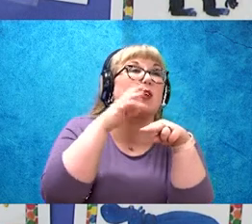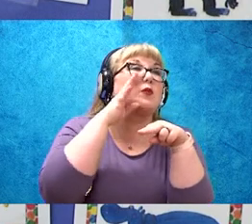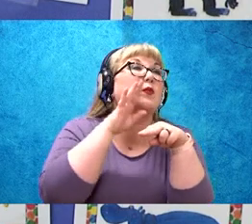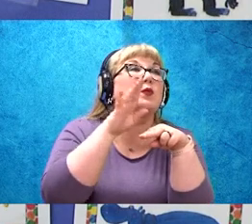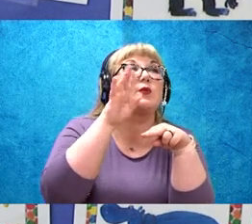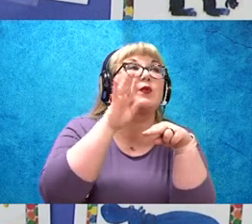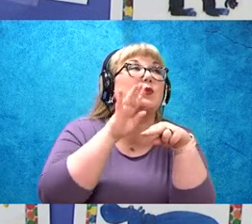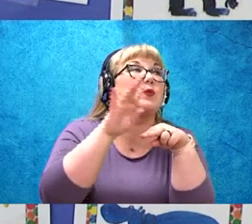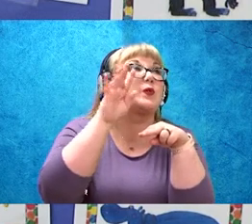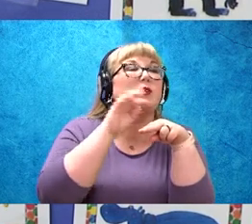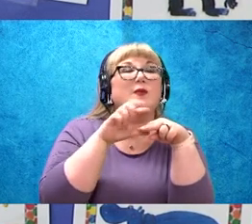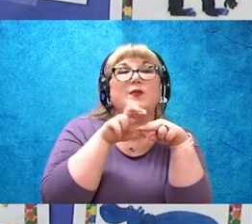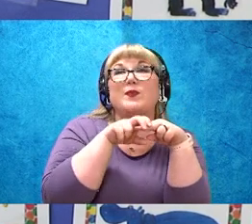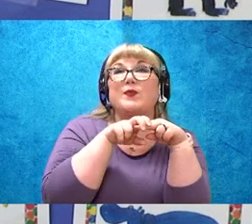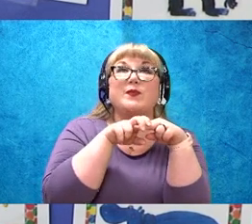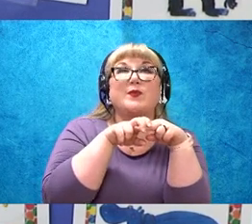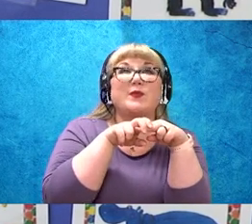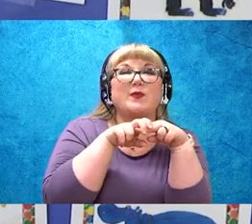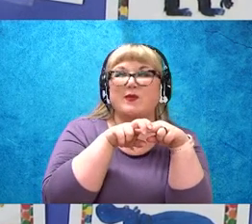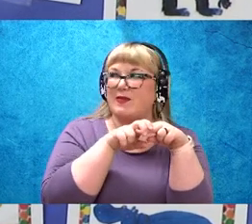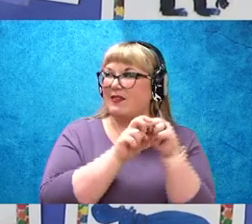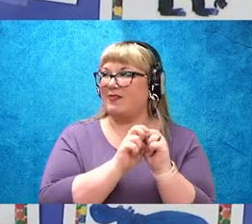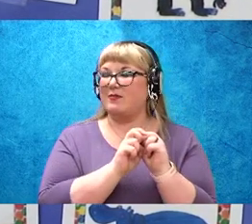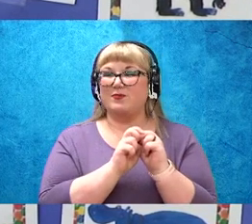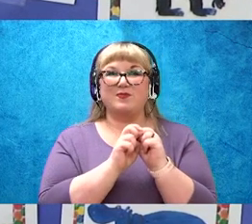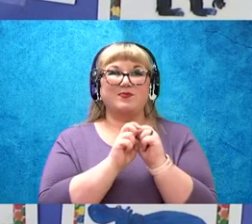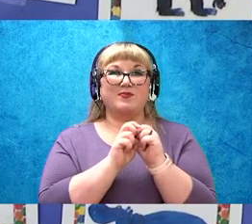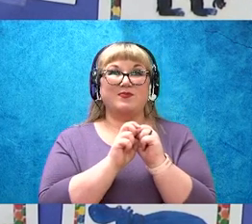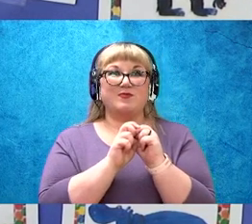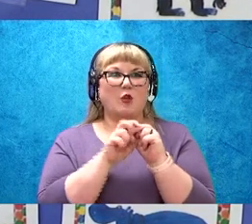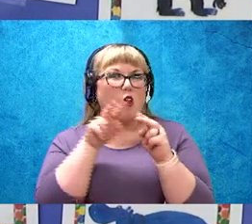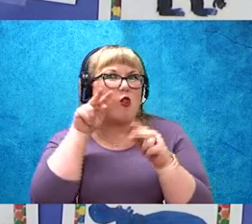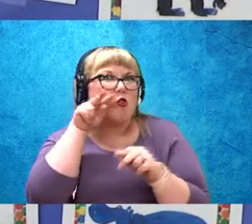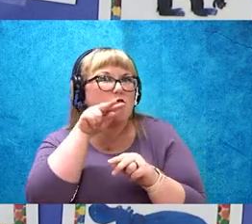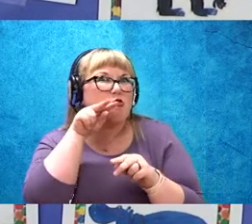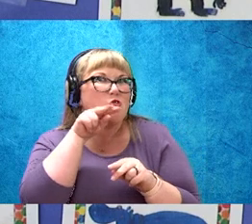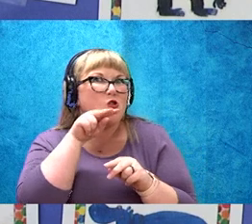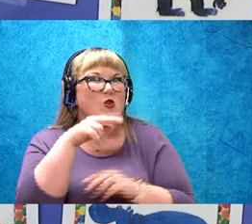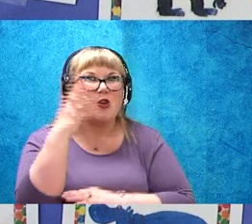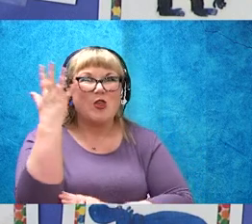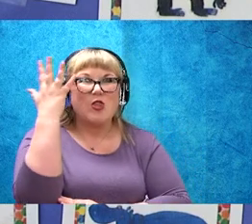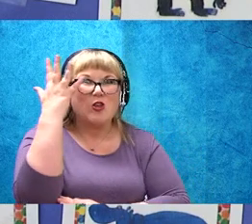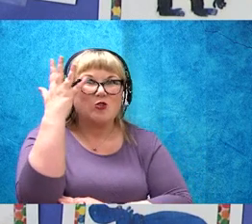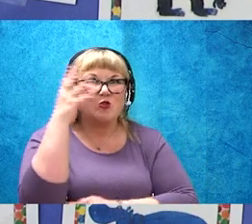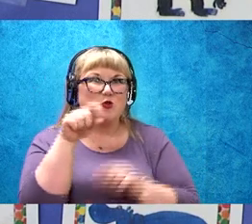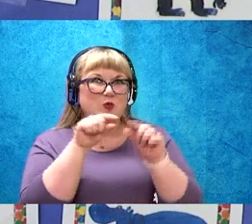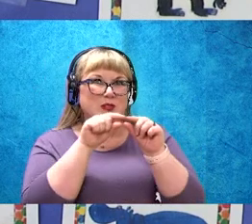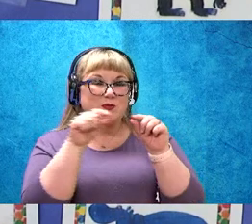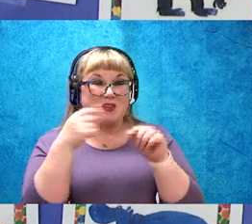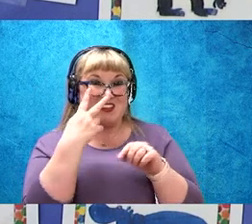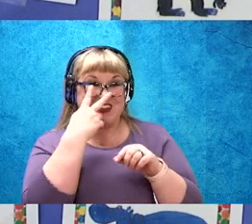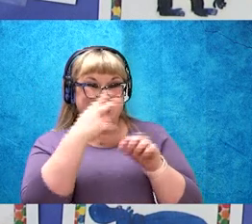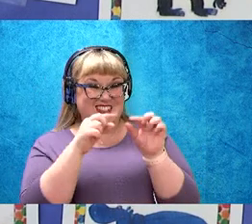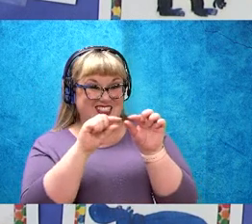name. Chickadee-dee-dee-dee. Look closely at this tree branch. The bumps at the tip are